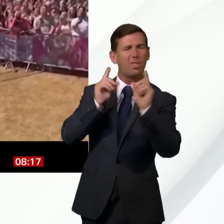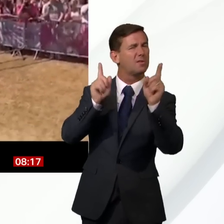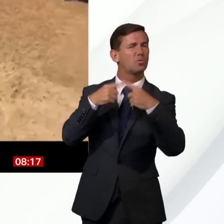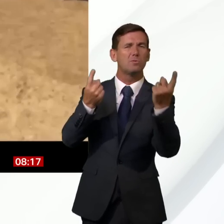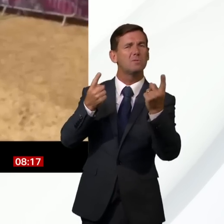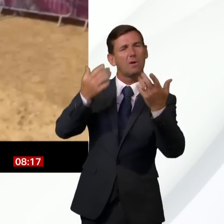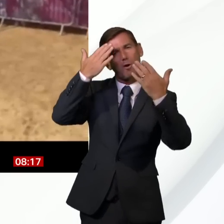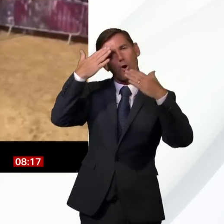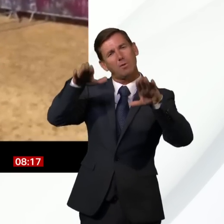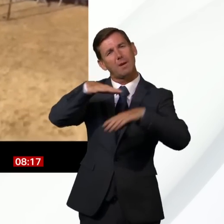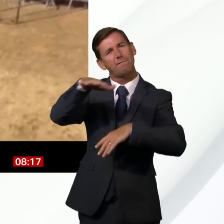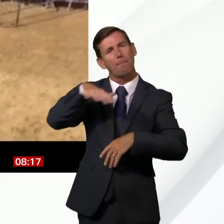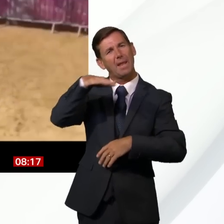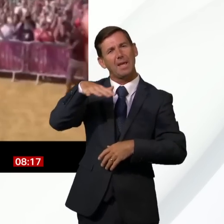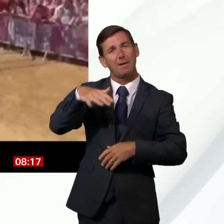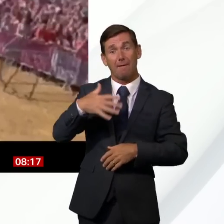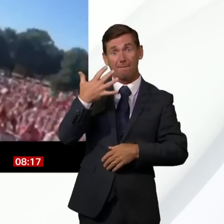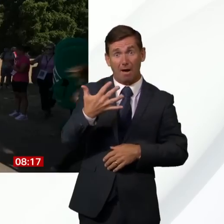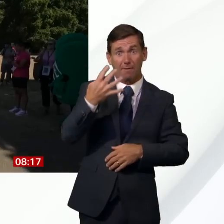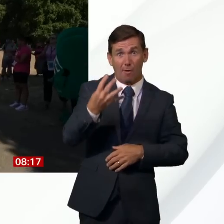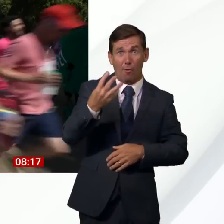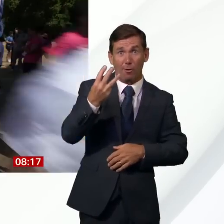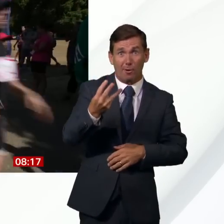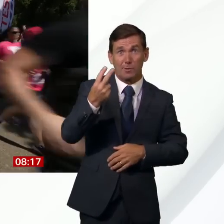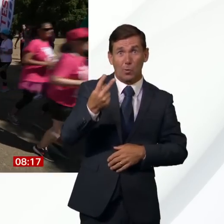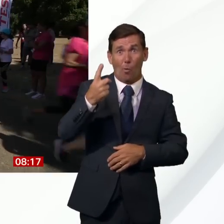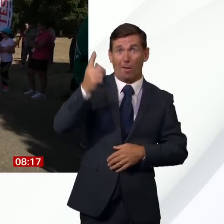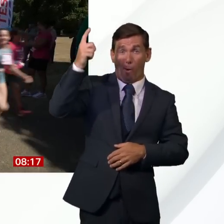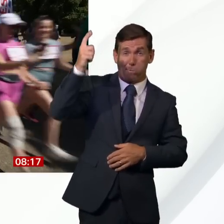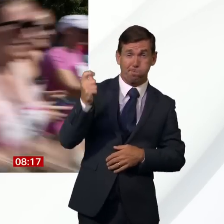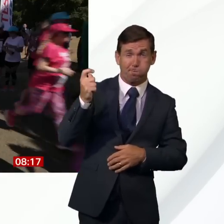four, three, two, one. Let's go.